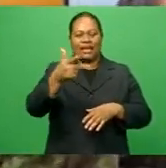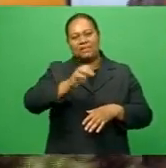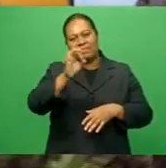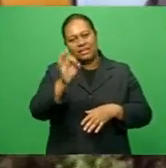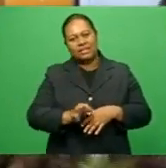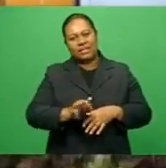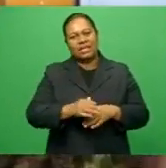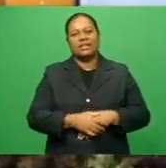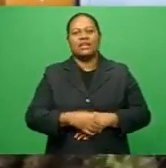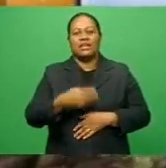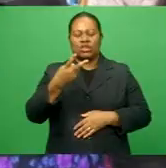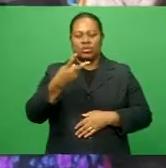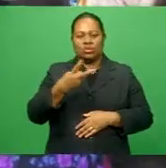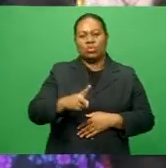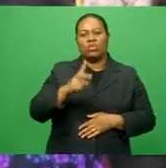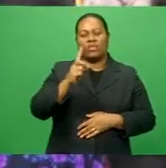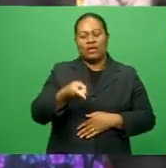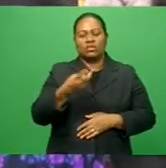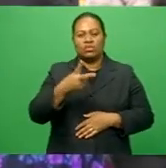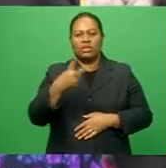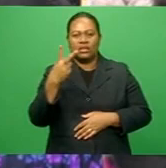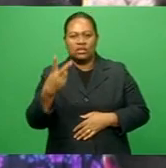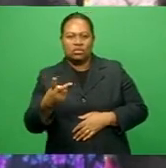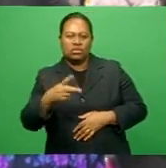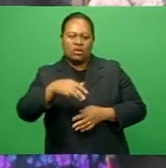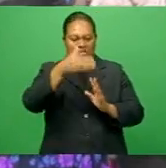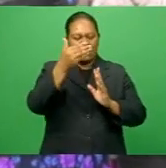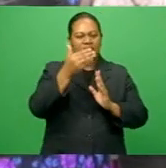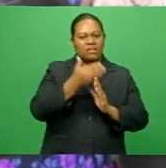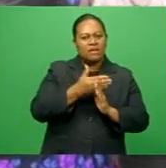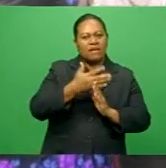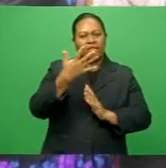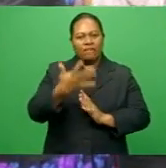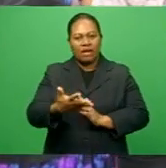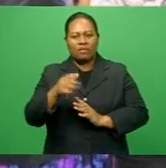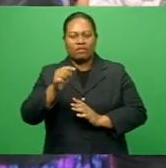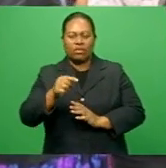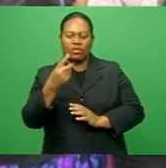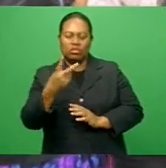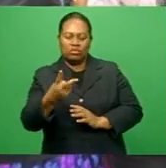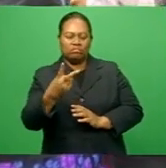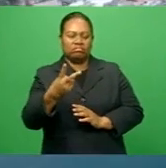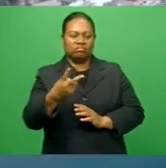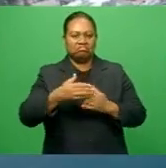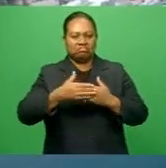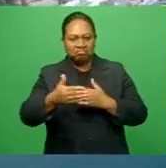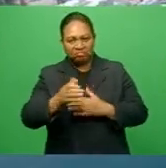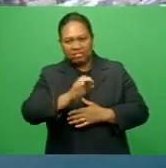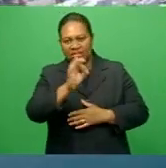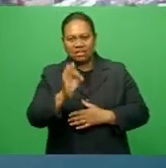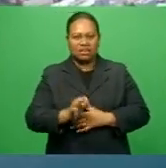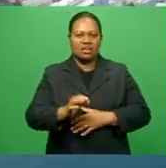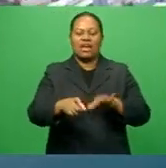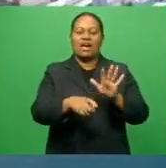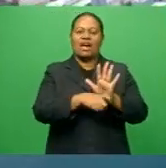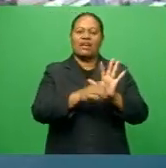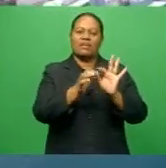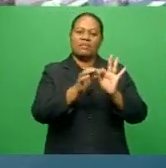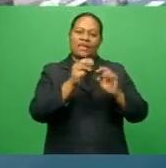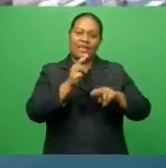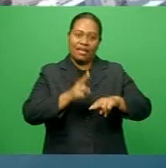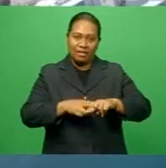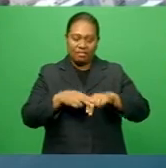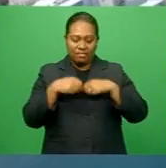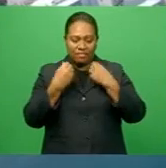in 2022, growth is forecast to be between 5.2 and 8.7 percent. RBF says annual inflation